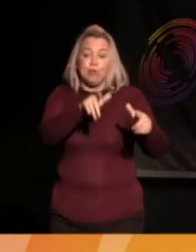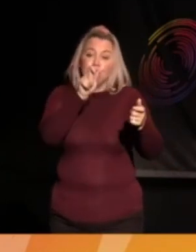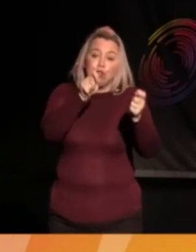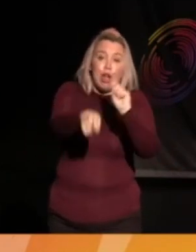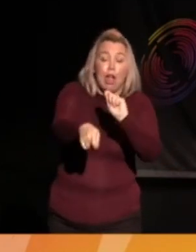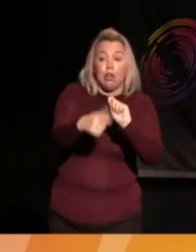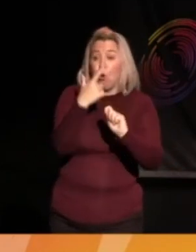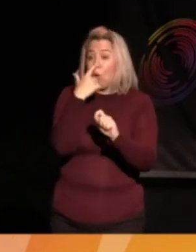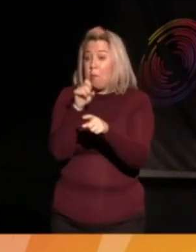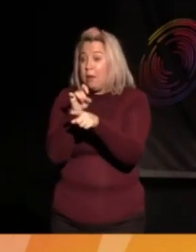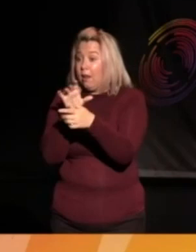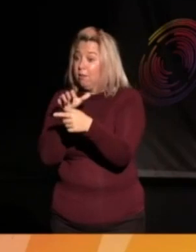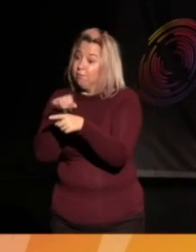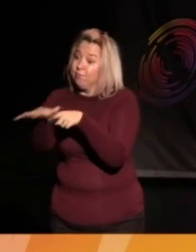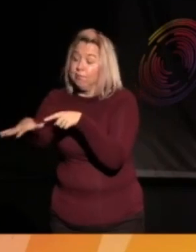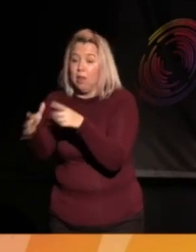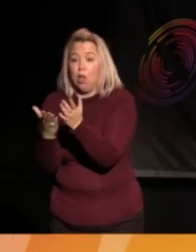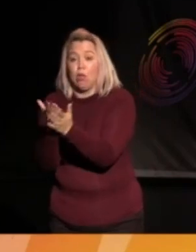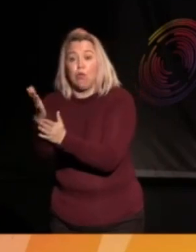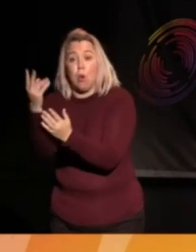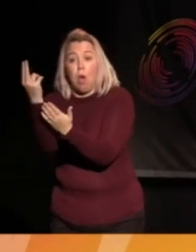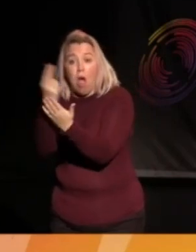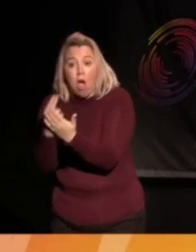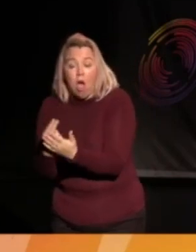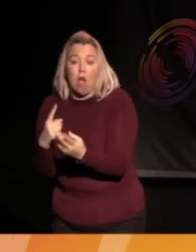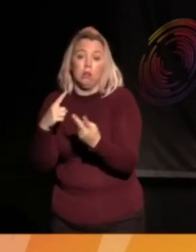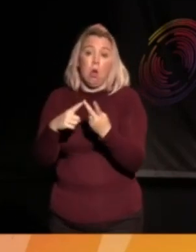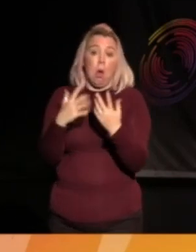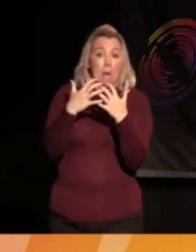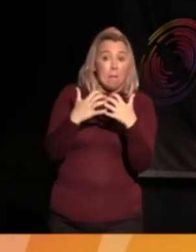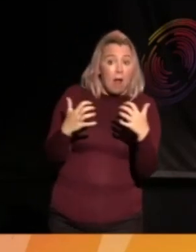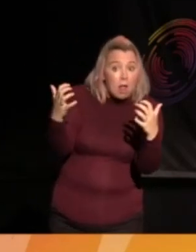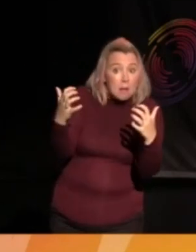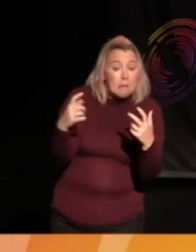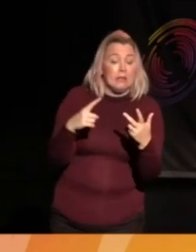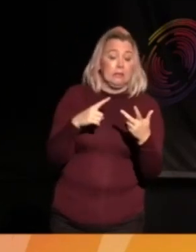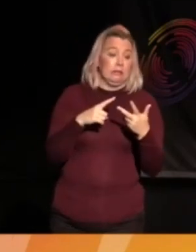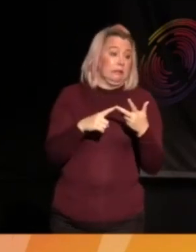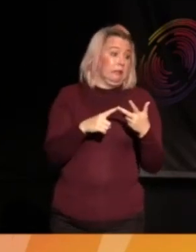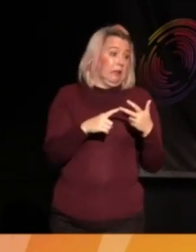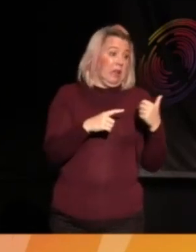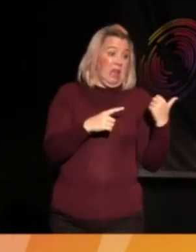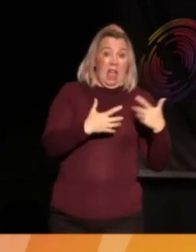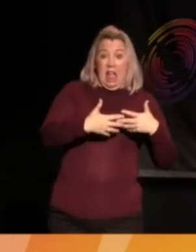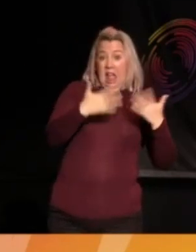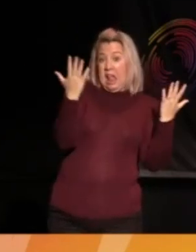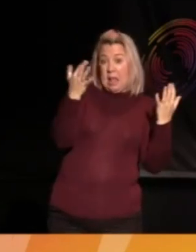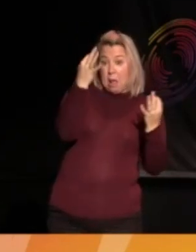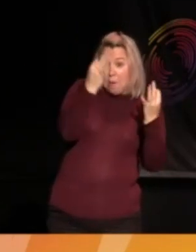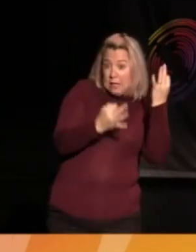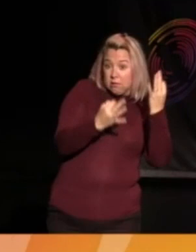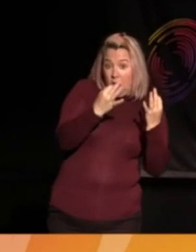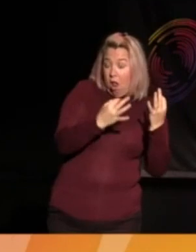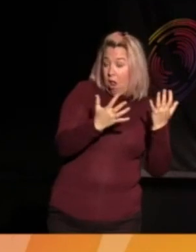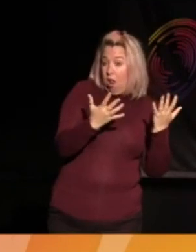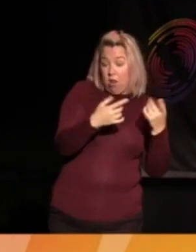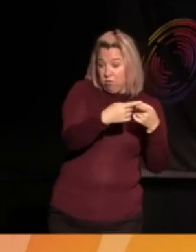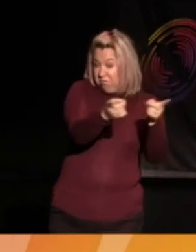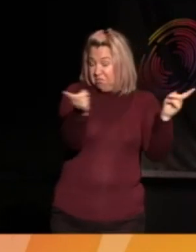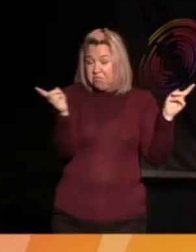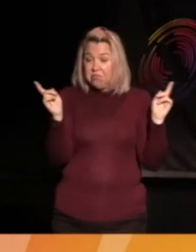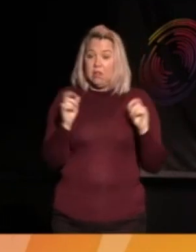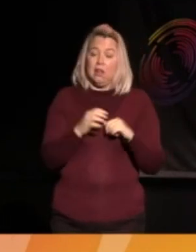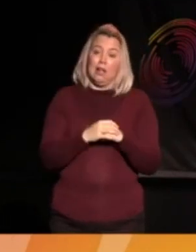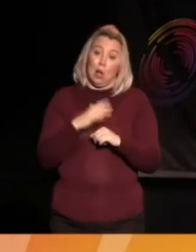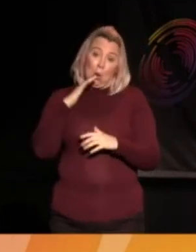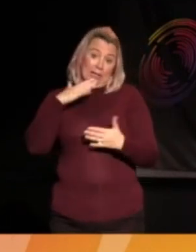an artistic platform, or a platform in Parliament, or in any kind of political circumstance. And